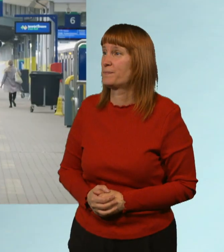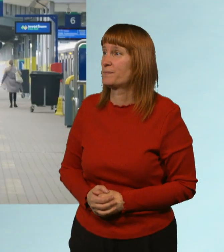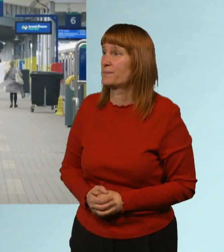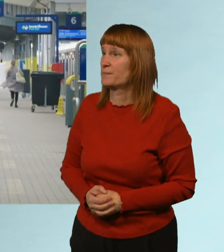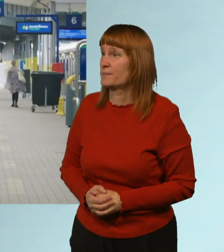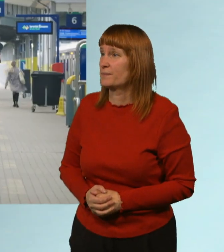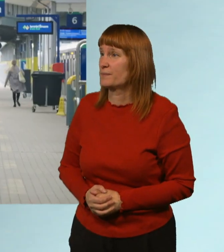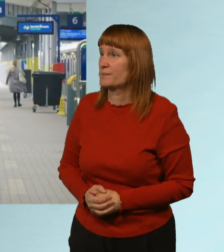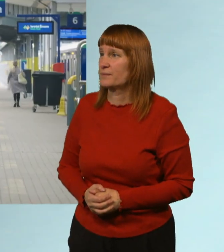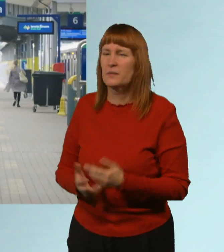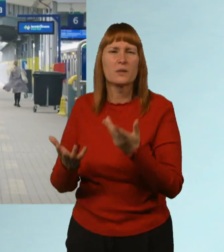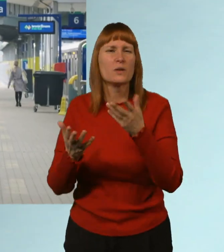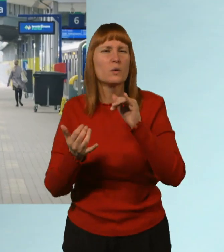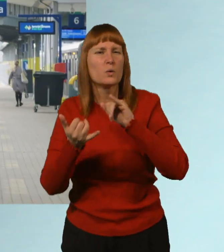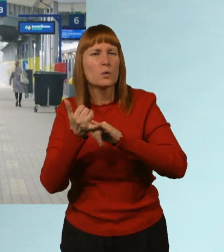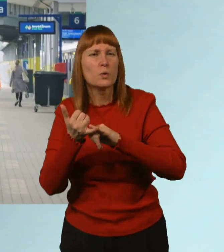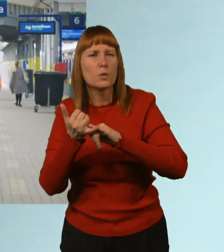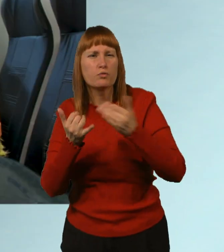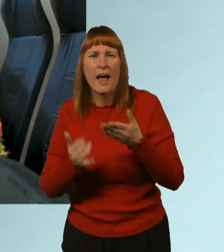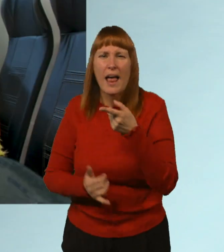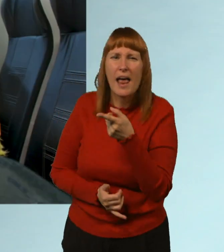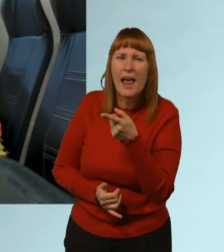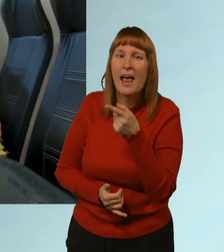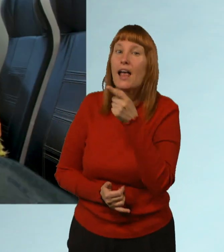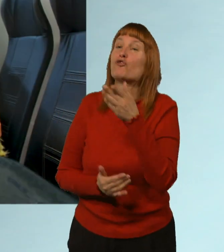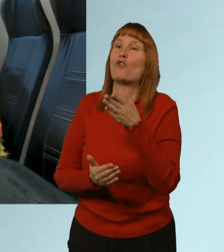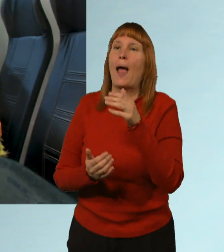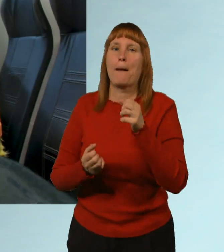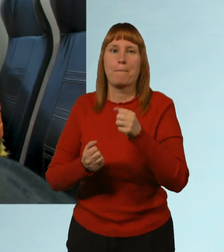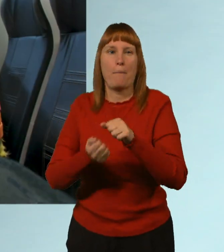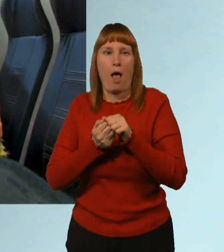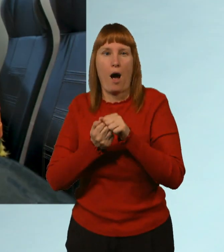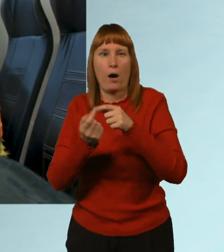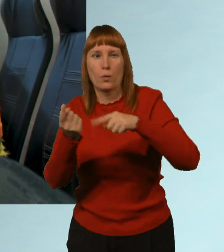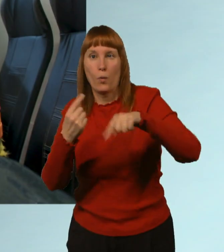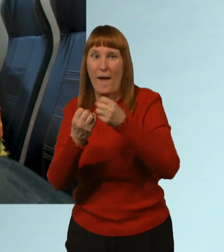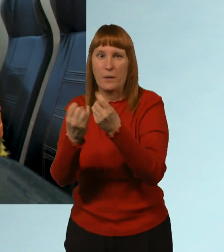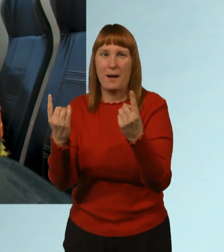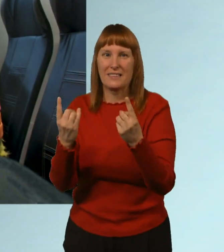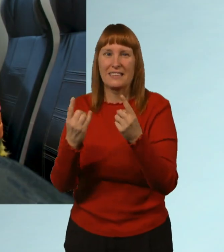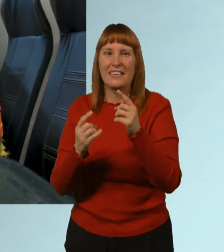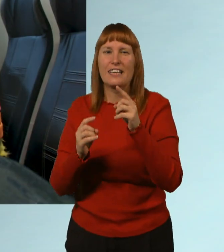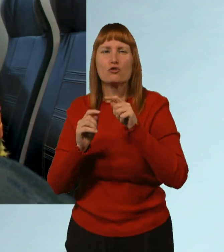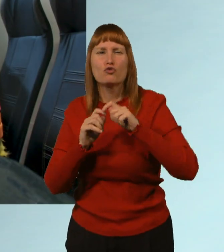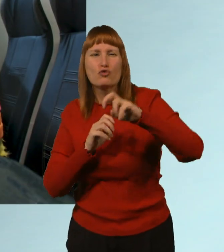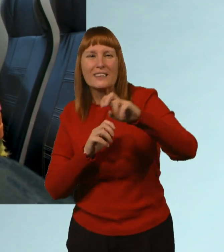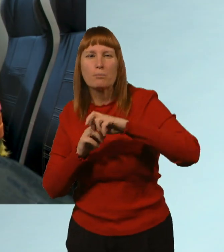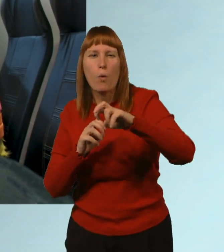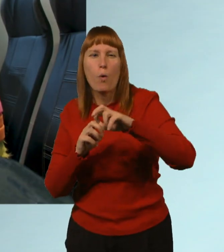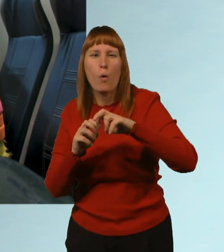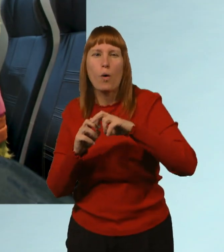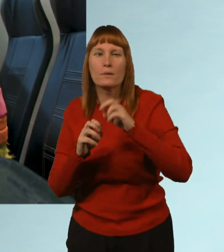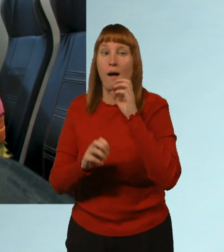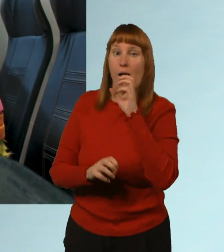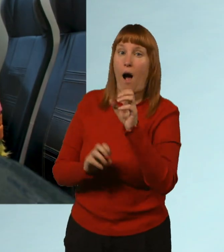So, uh, whose train is this? This train belongs to everybody, Zoom. Transport that everybody can use is called public transport.